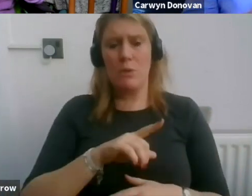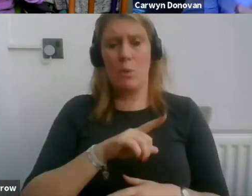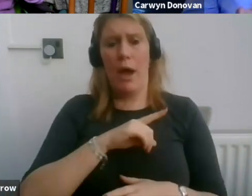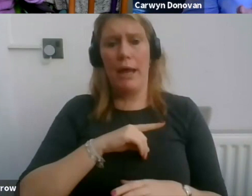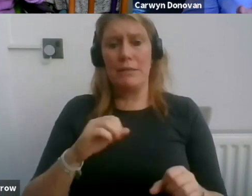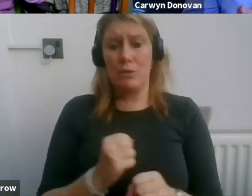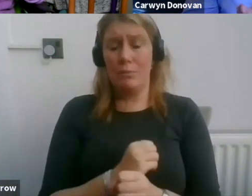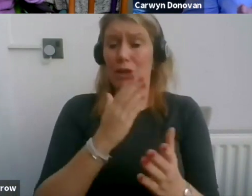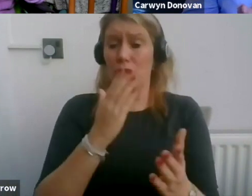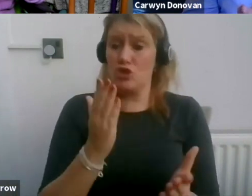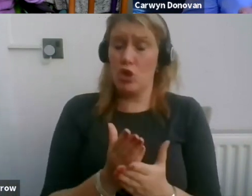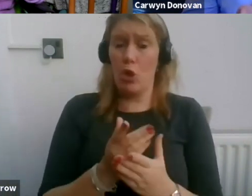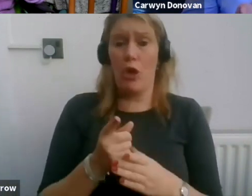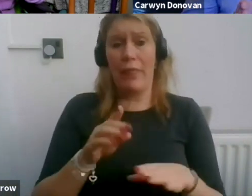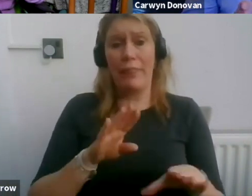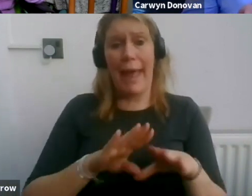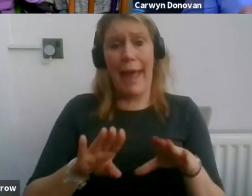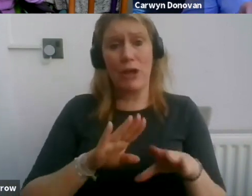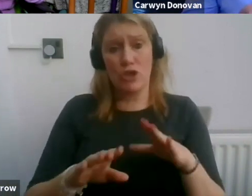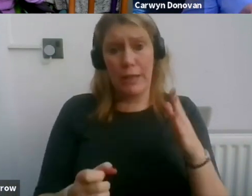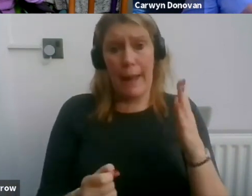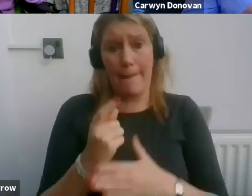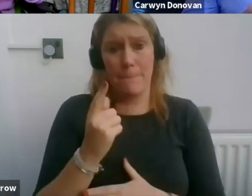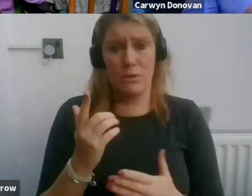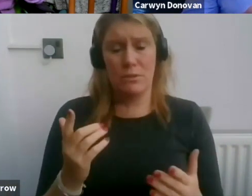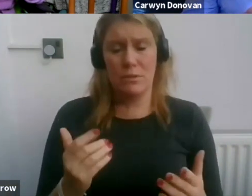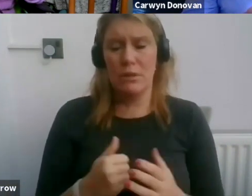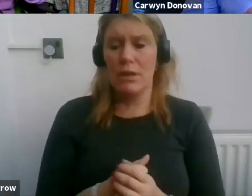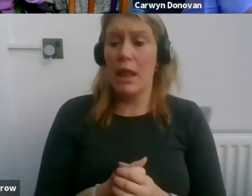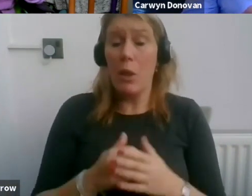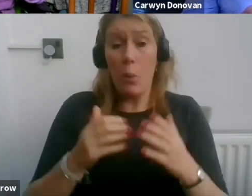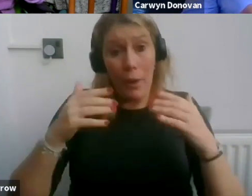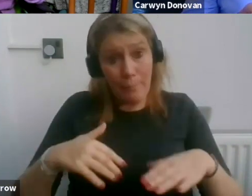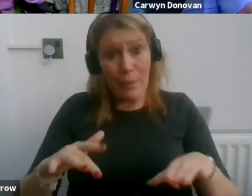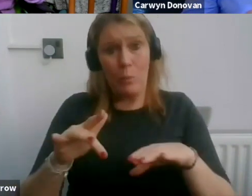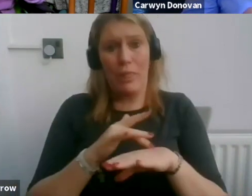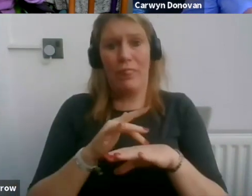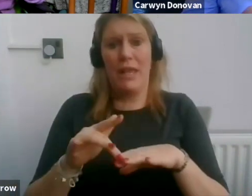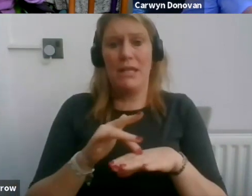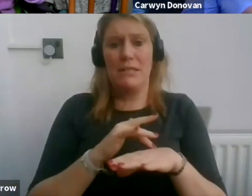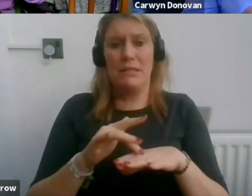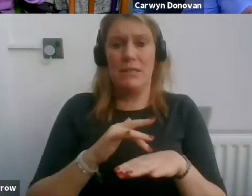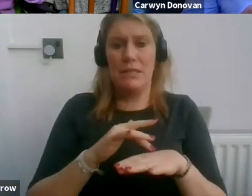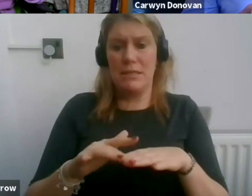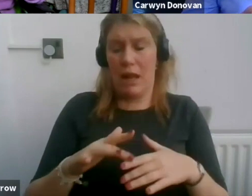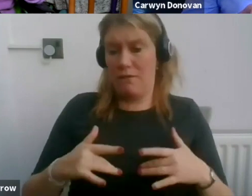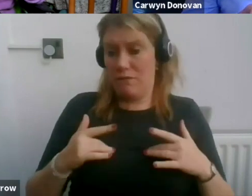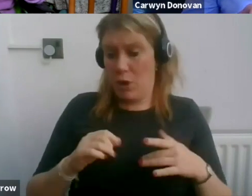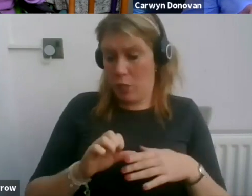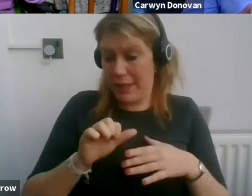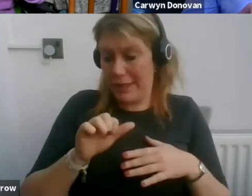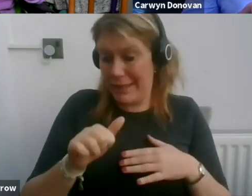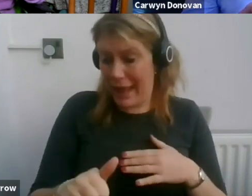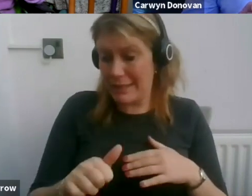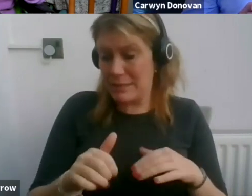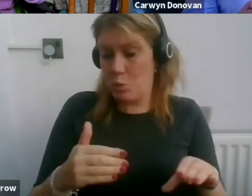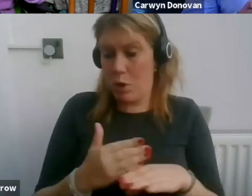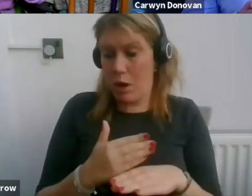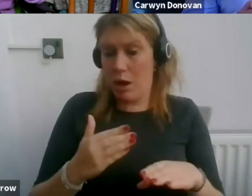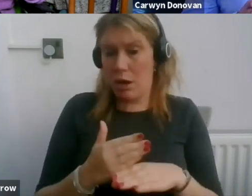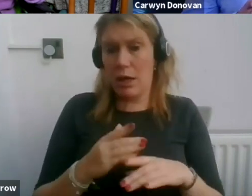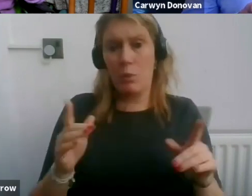put that into action. Now we've done that in theatres and I think the next piece of work which we need to do